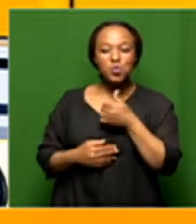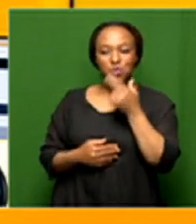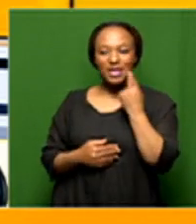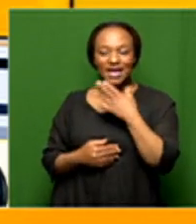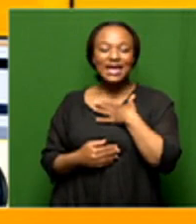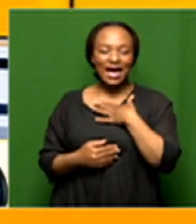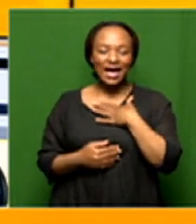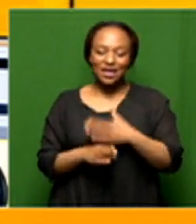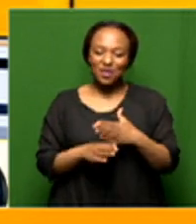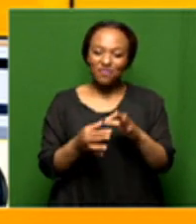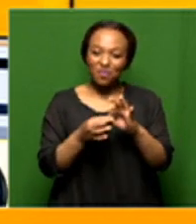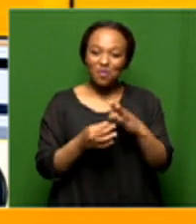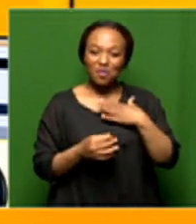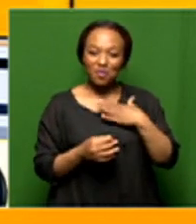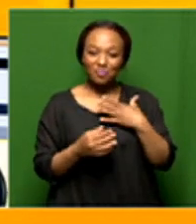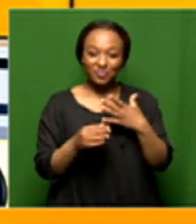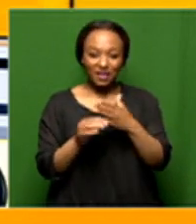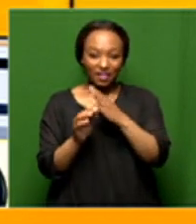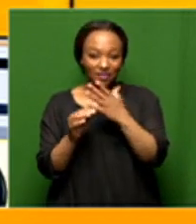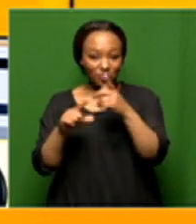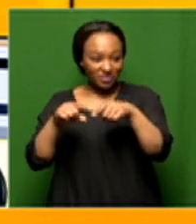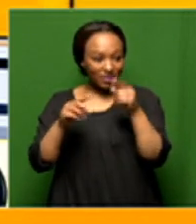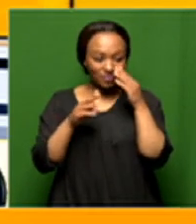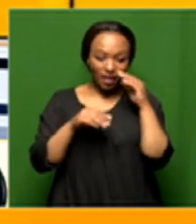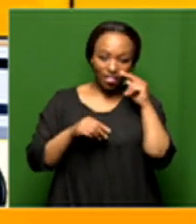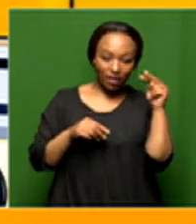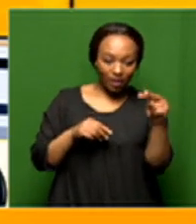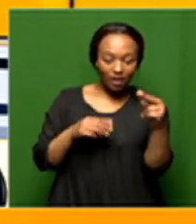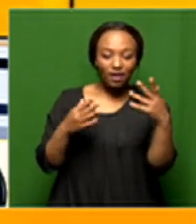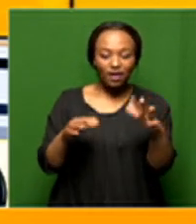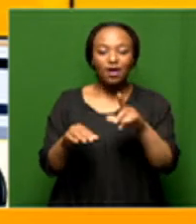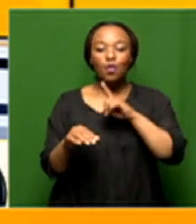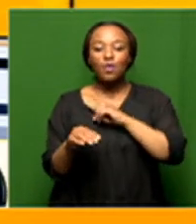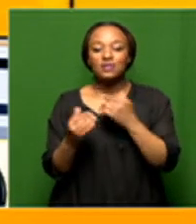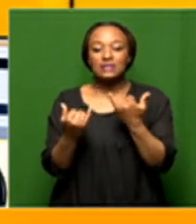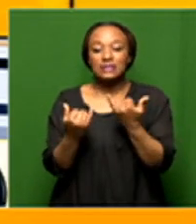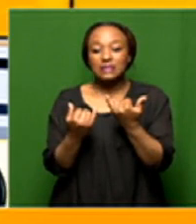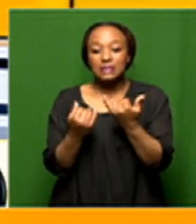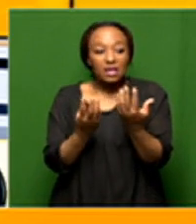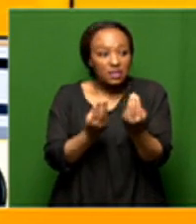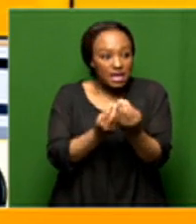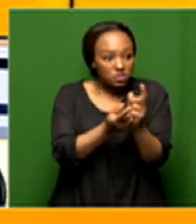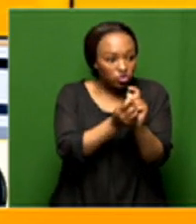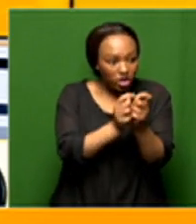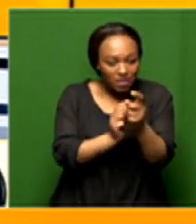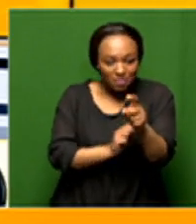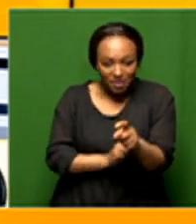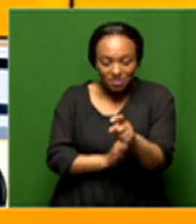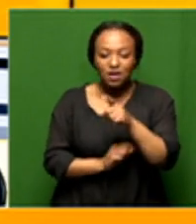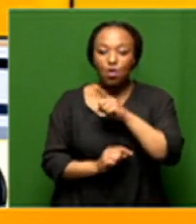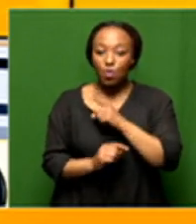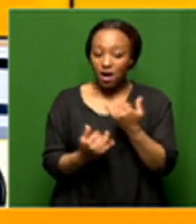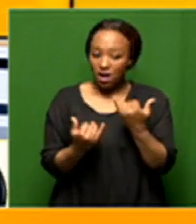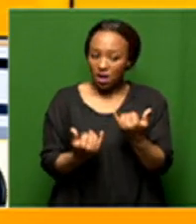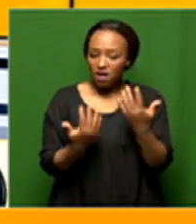very nice working from home I mean I'm taking a different trajectory here on what we were saying but just in general where we say things need to change because